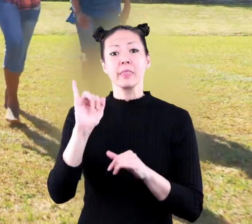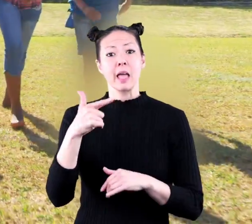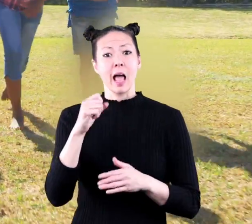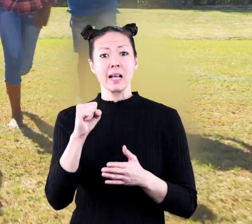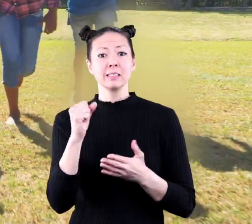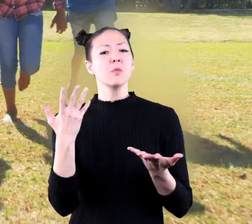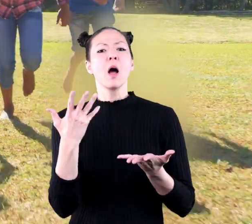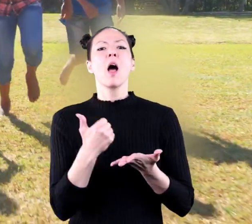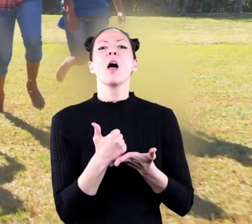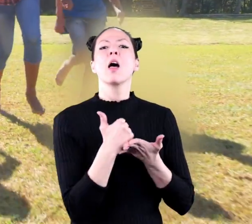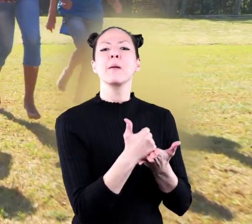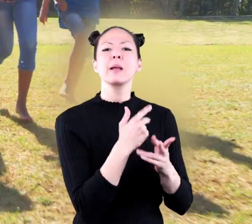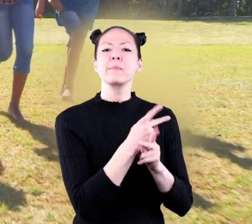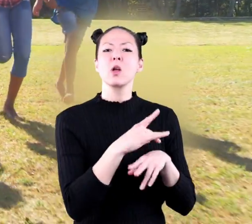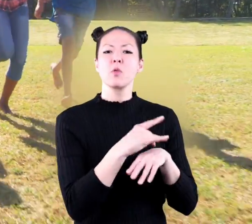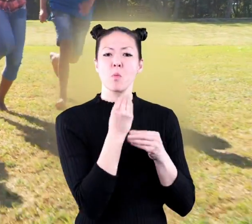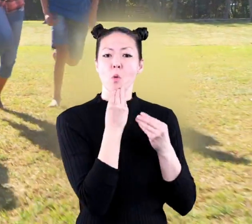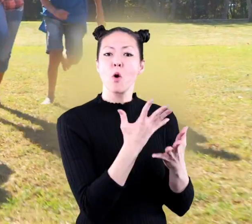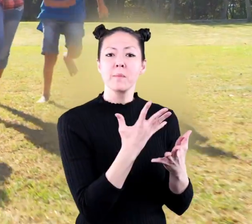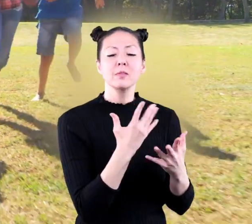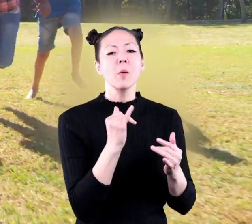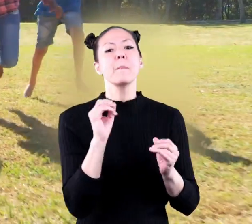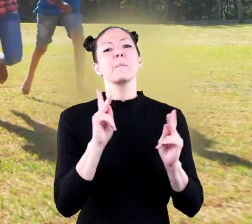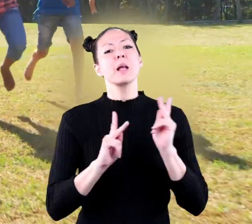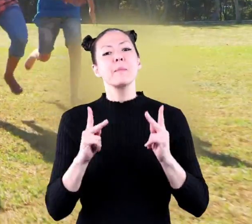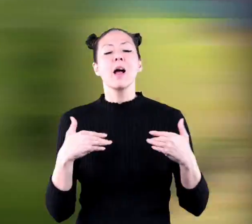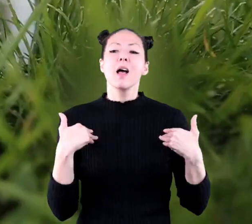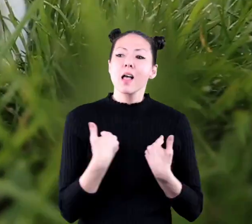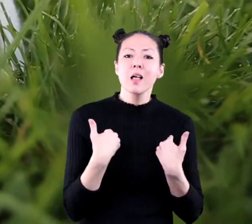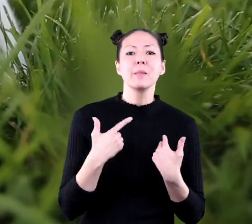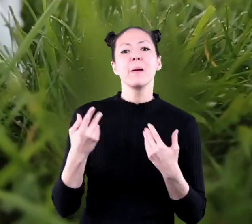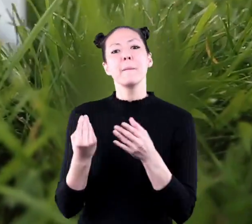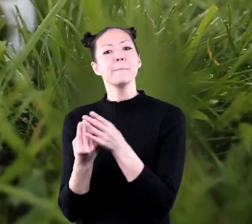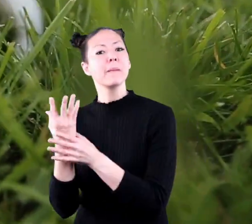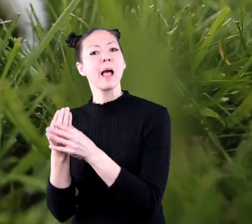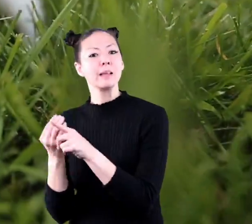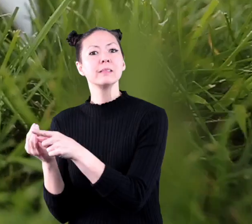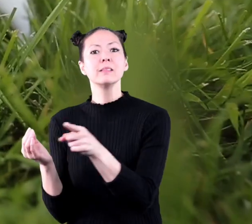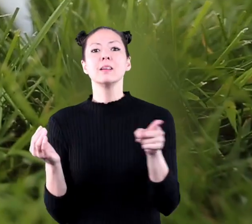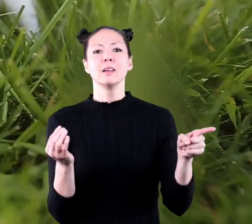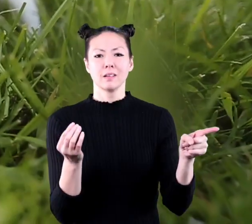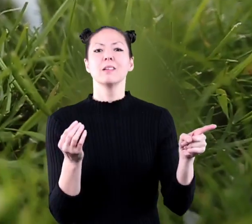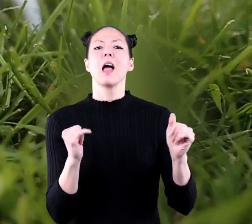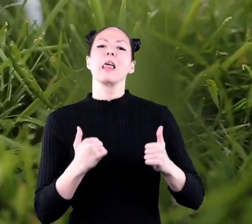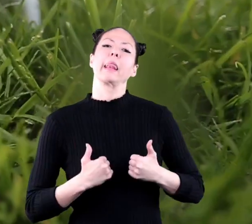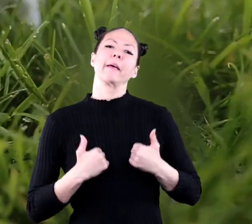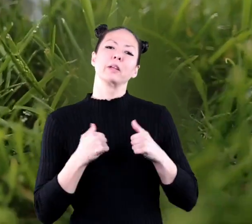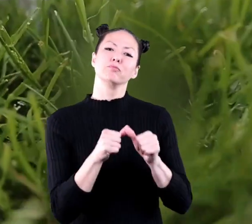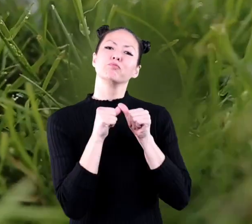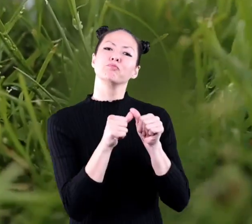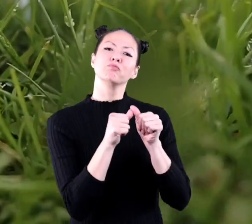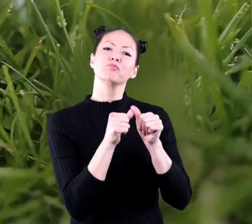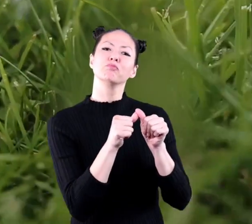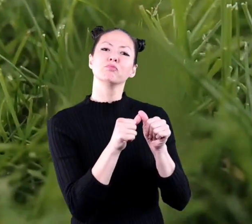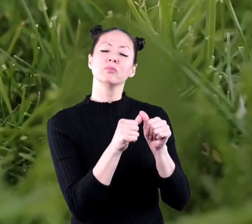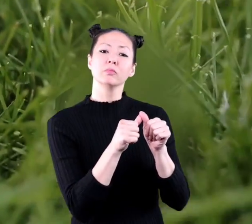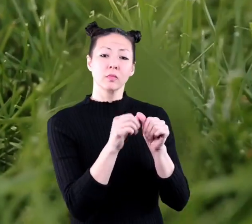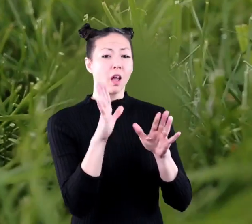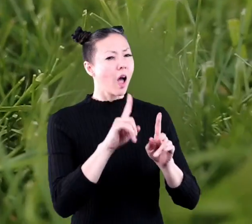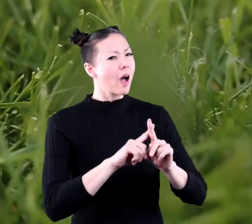gases help keep Earth warm enough so that people, animals, and plants can all live there.